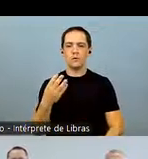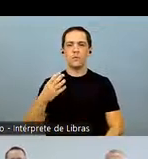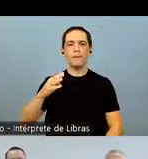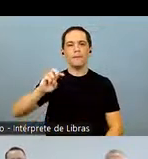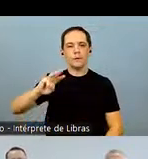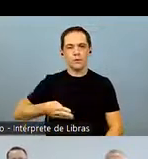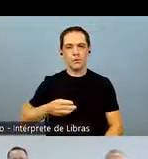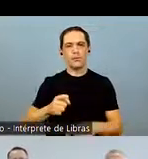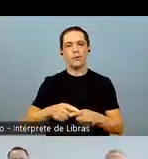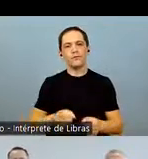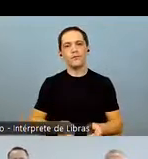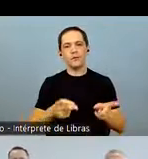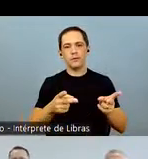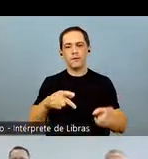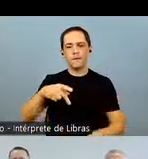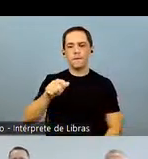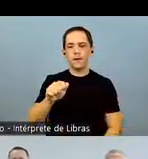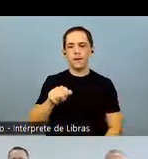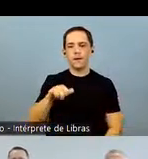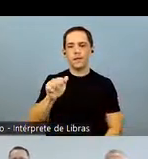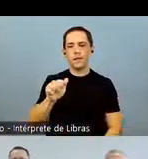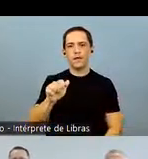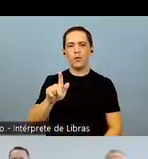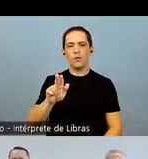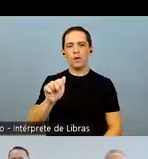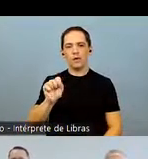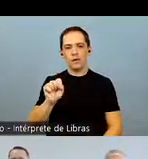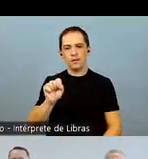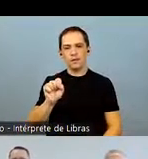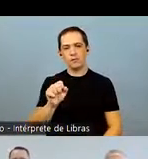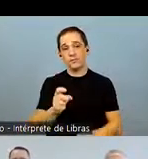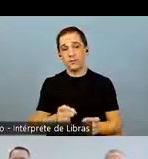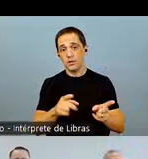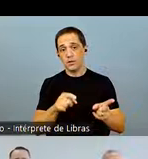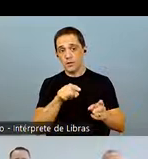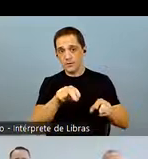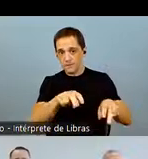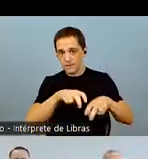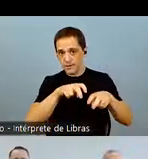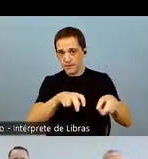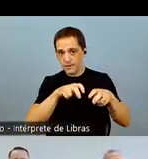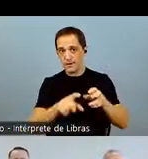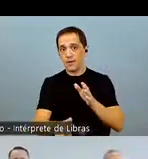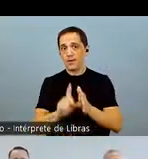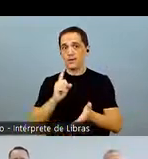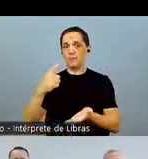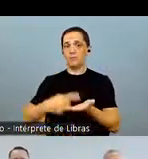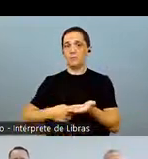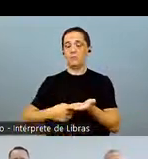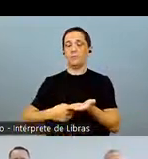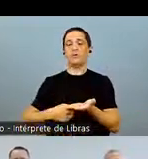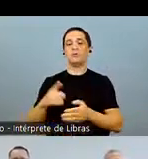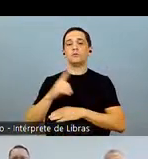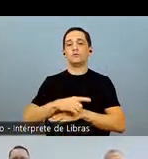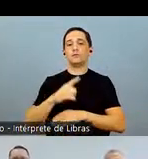EBITDA additional adjustment of $1.4 million related to the sale of 39 hectares in the